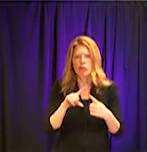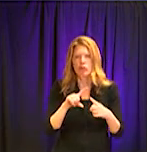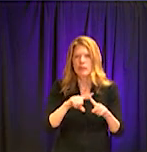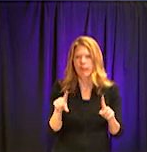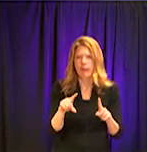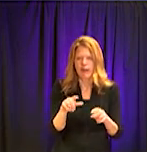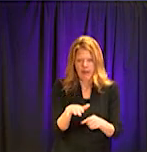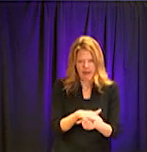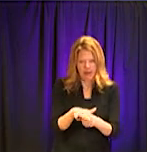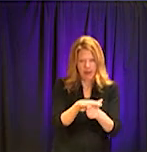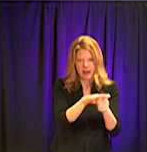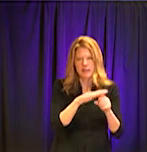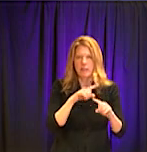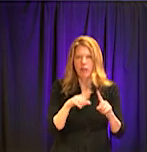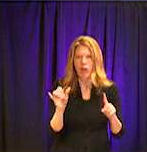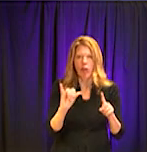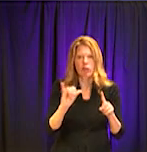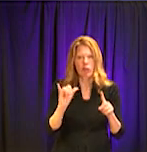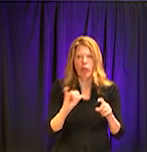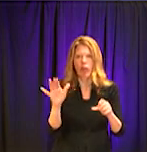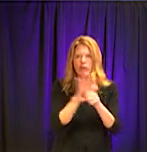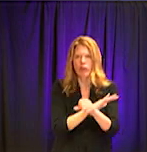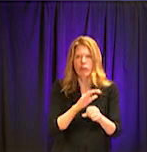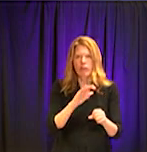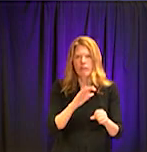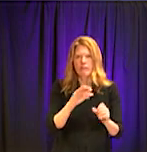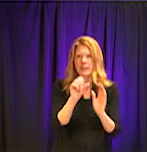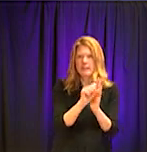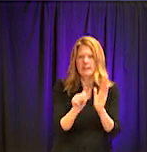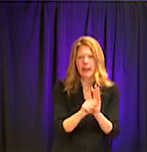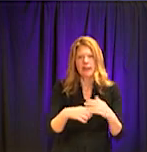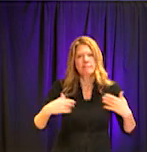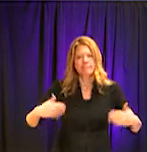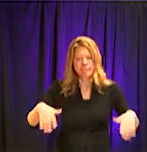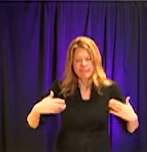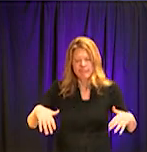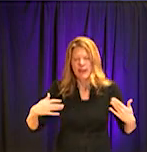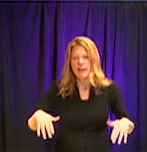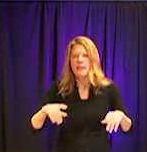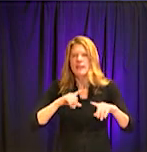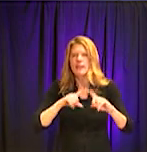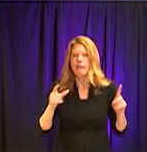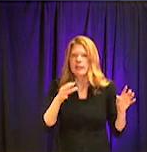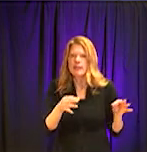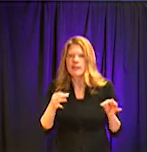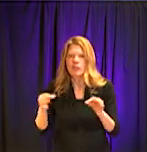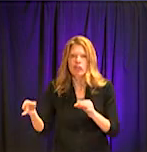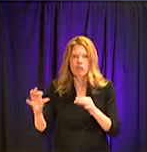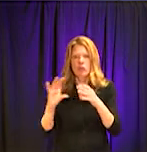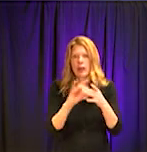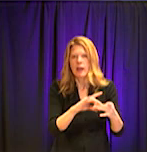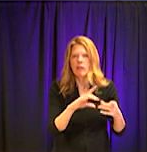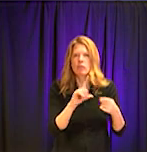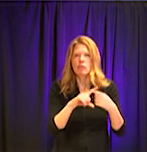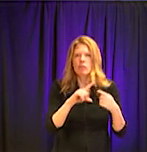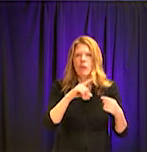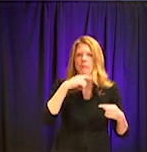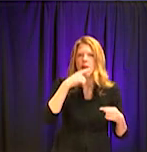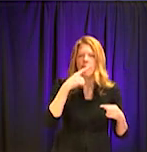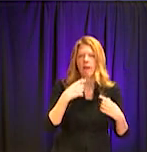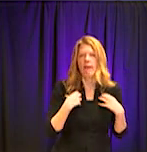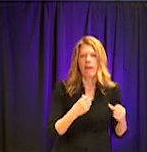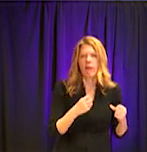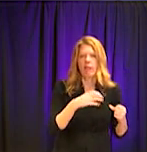everybody knows the really the public health decisions that are being made right now are being made primarily